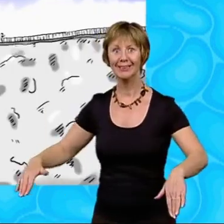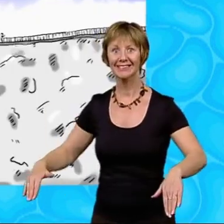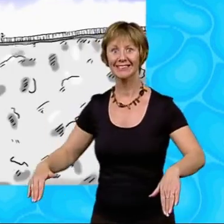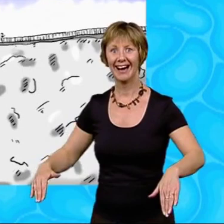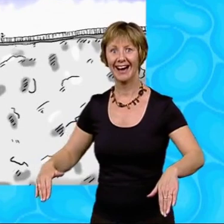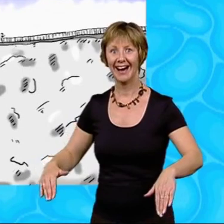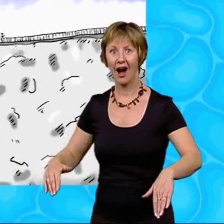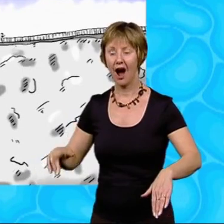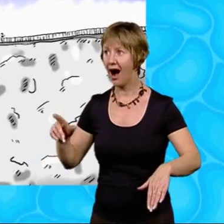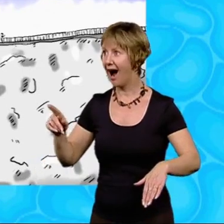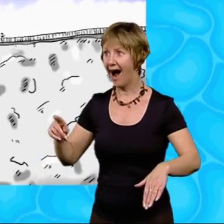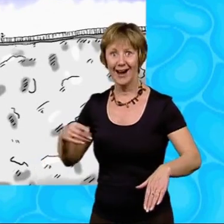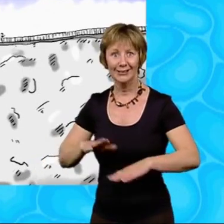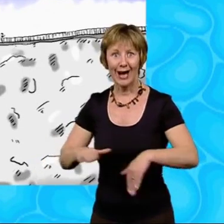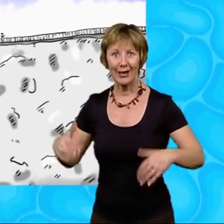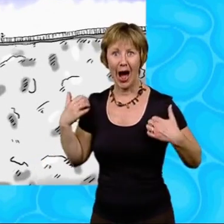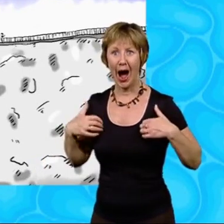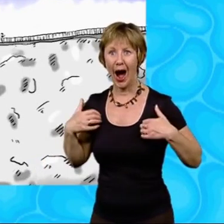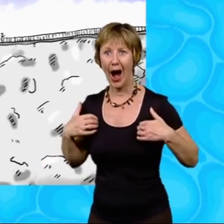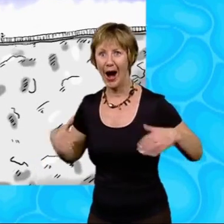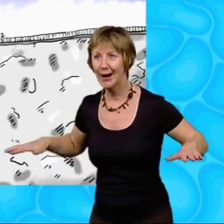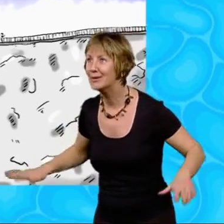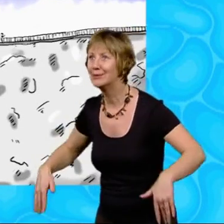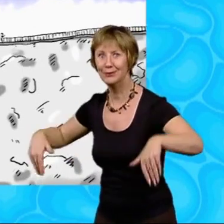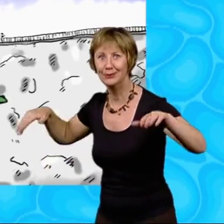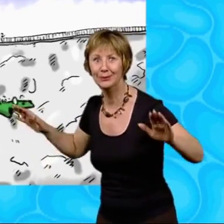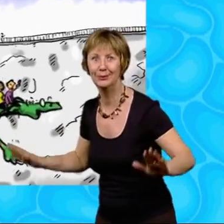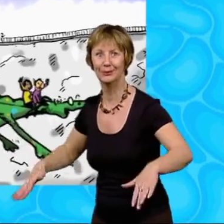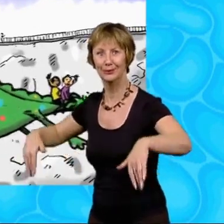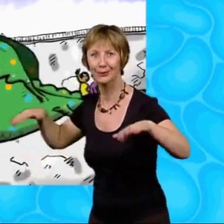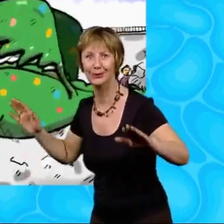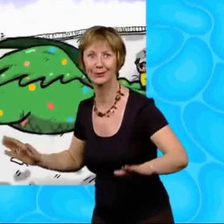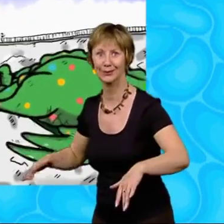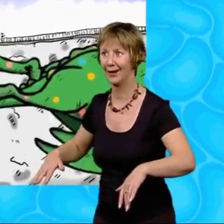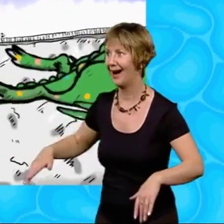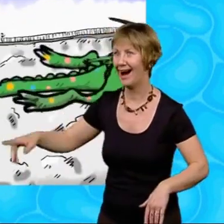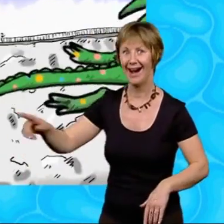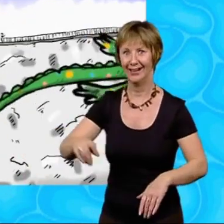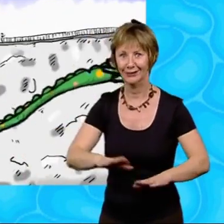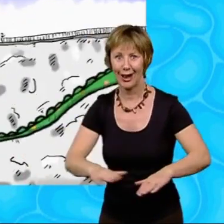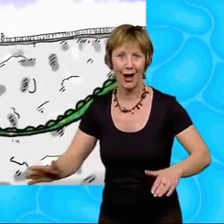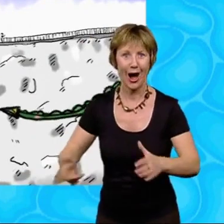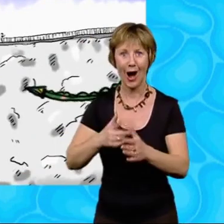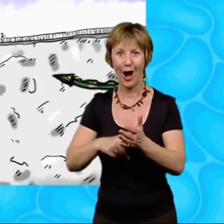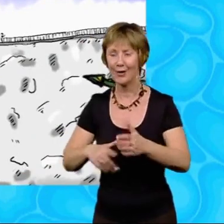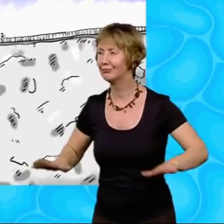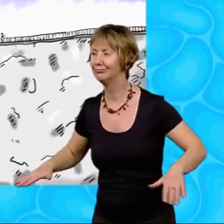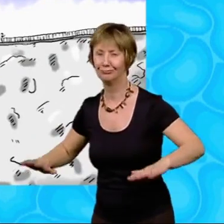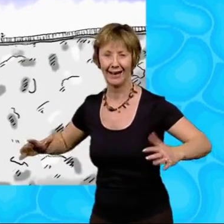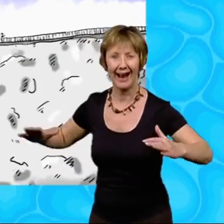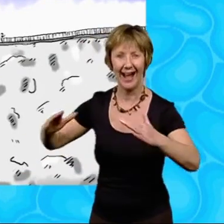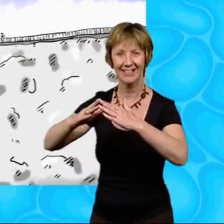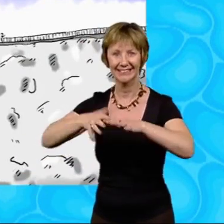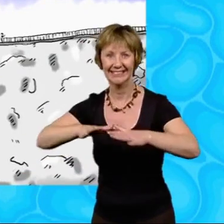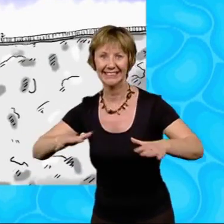Miss Porter gave everyone in the class a ride on her back, over the sea and along the beach, until the crisps wore off and she turned